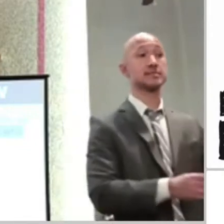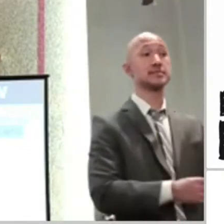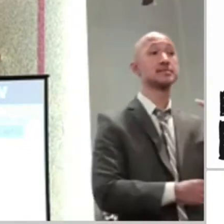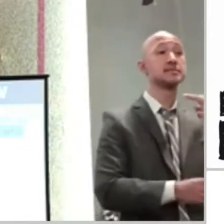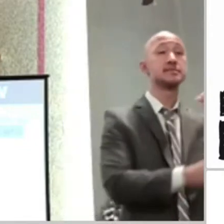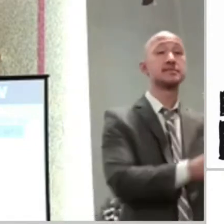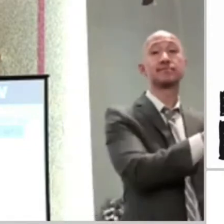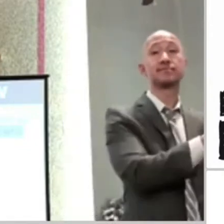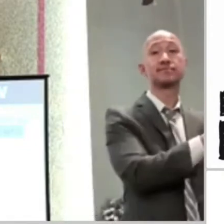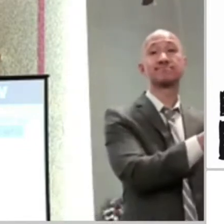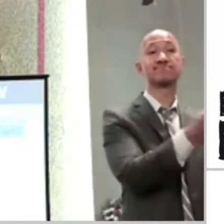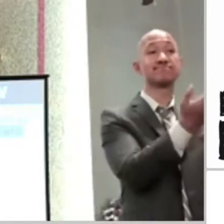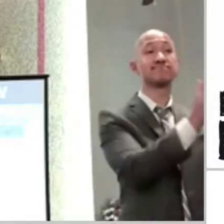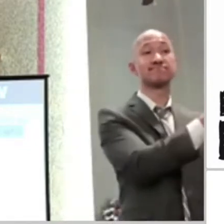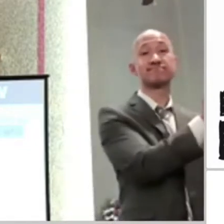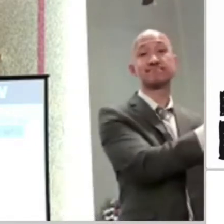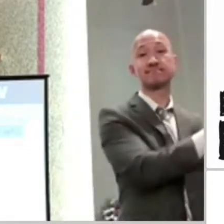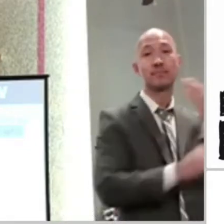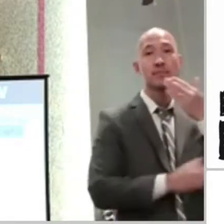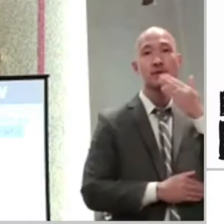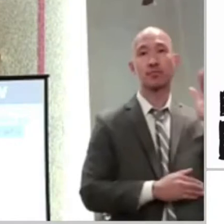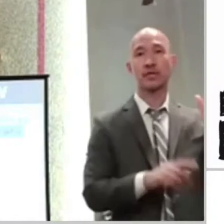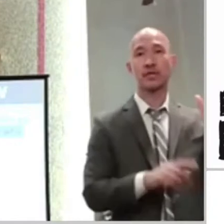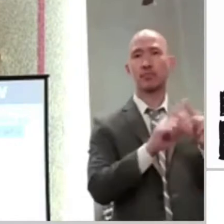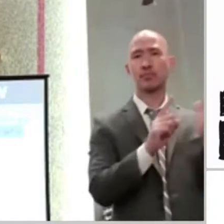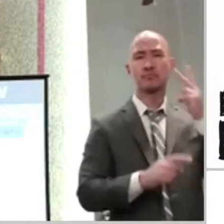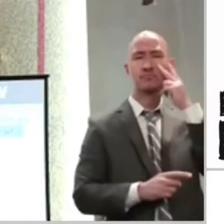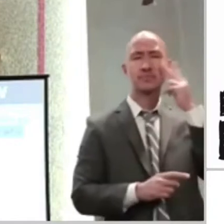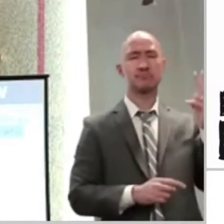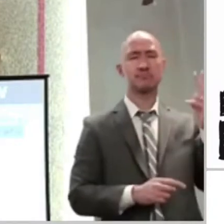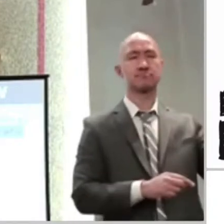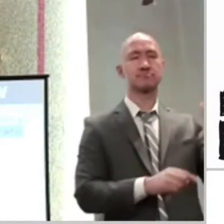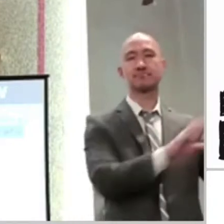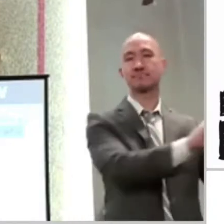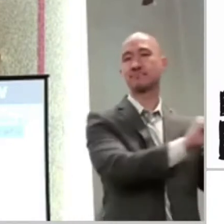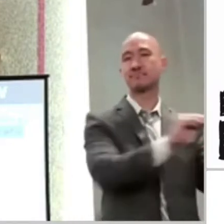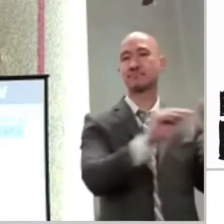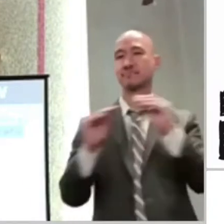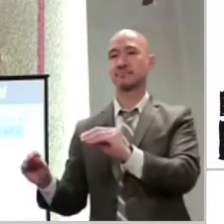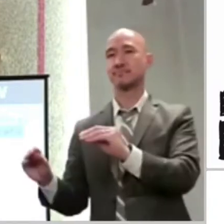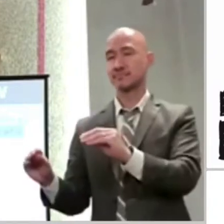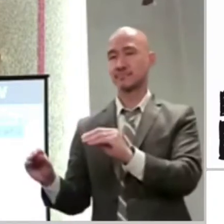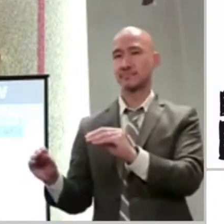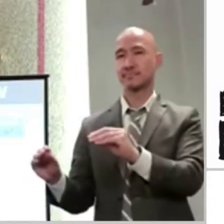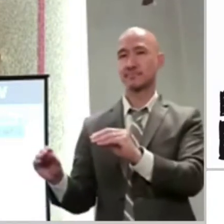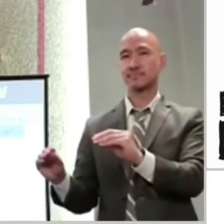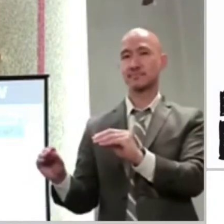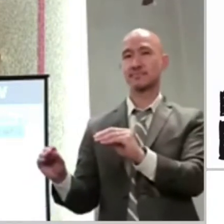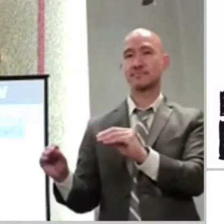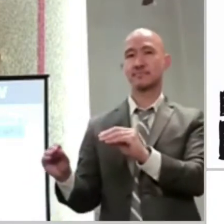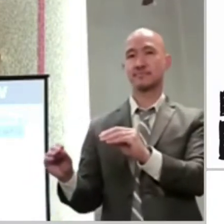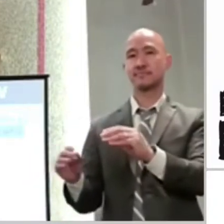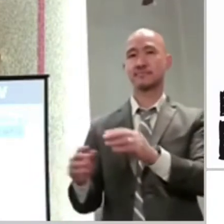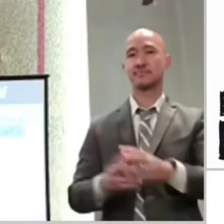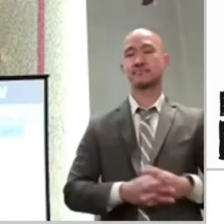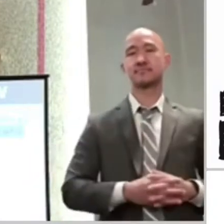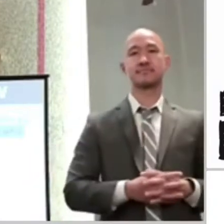You got to get out, Lot. Right now. Even to the point where he was kind of like